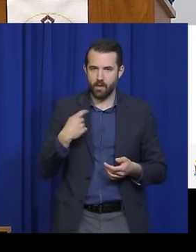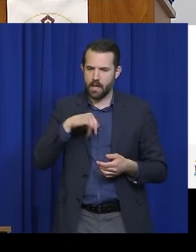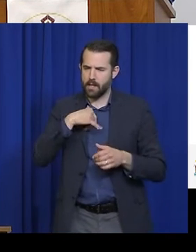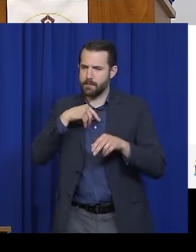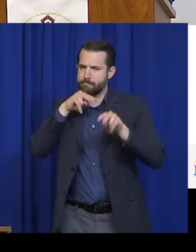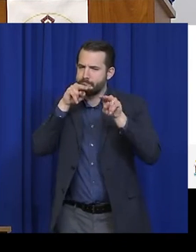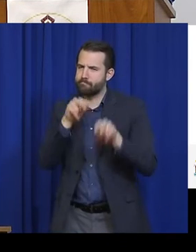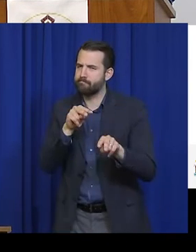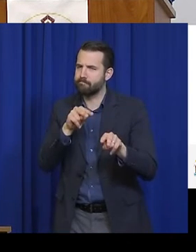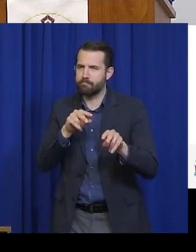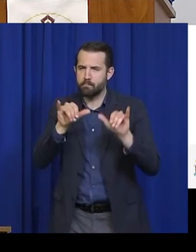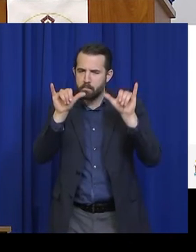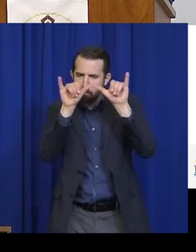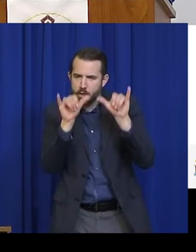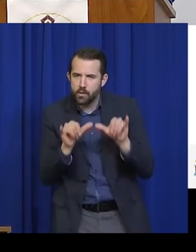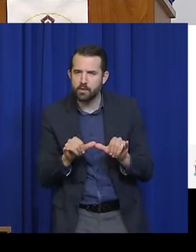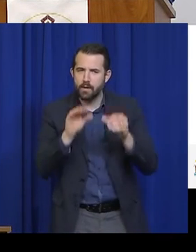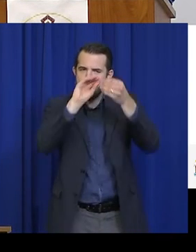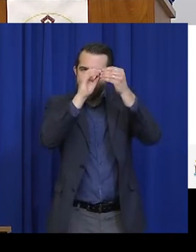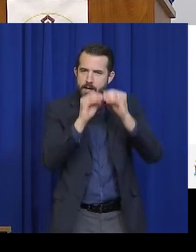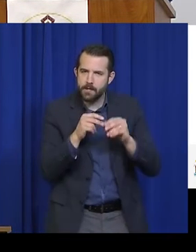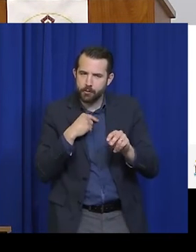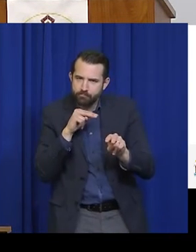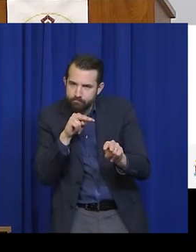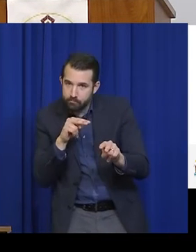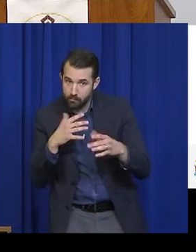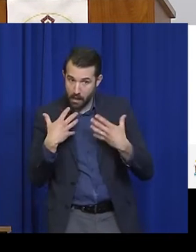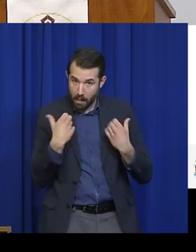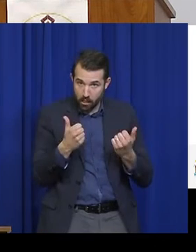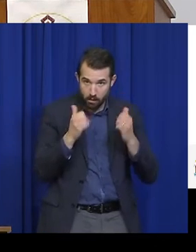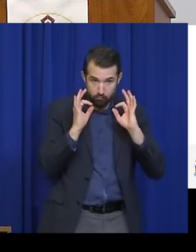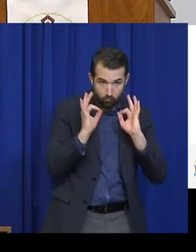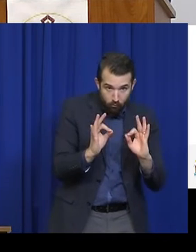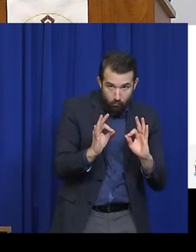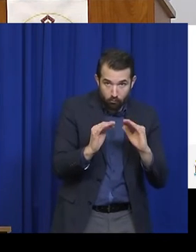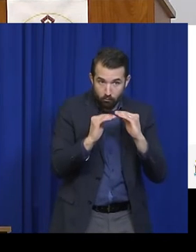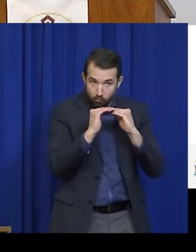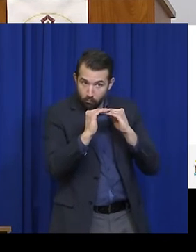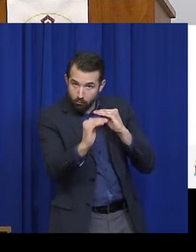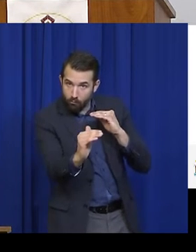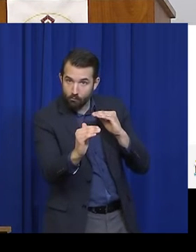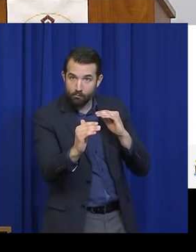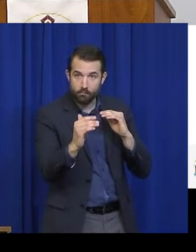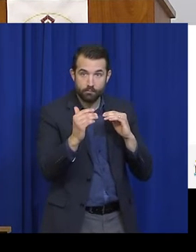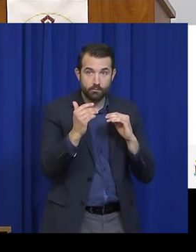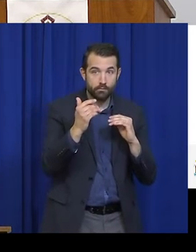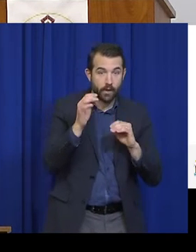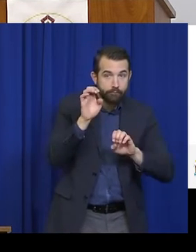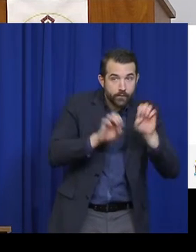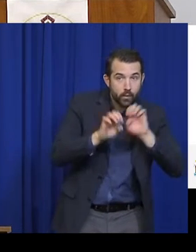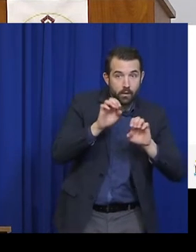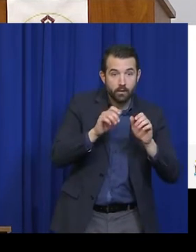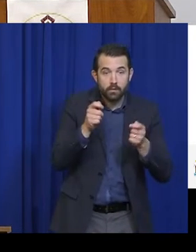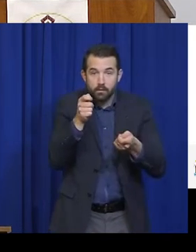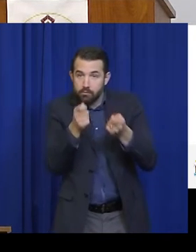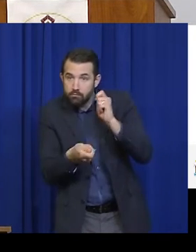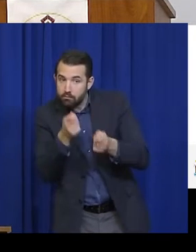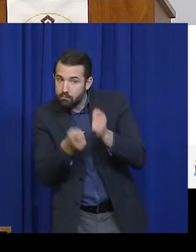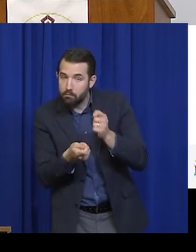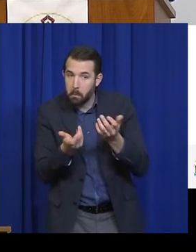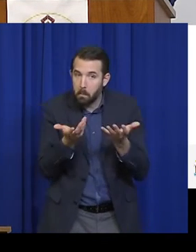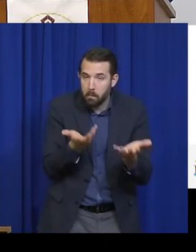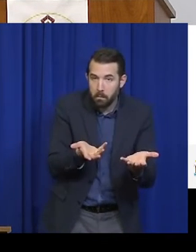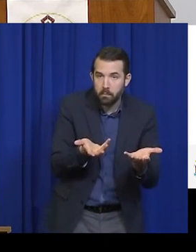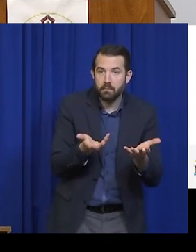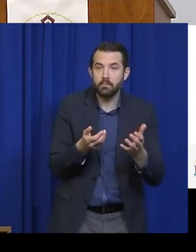precautions that we adopt and to evaluate the potential need to adjust course, but the month